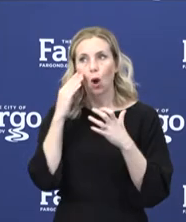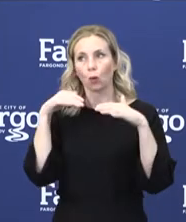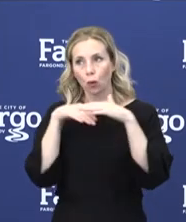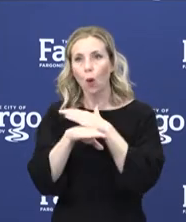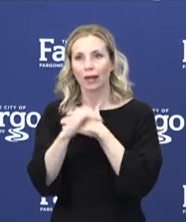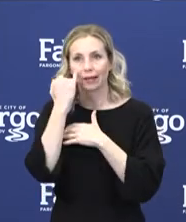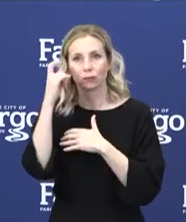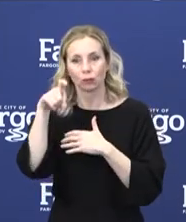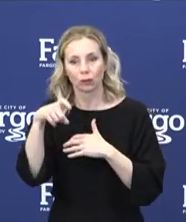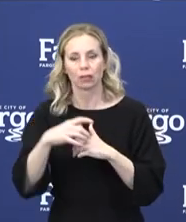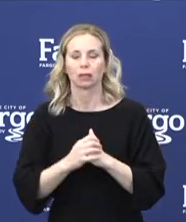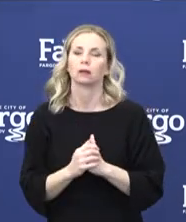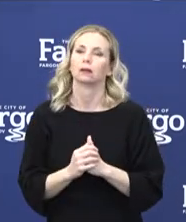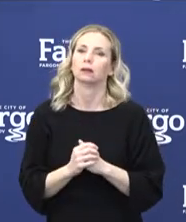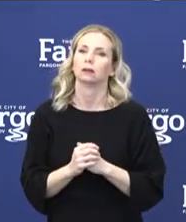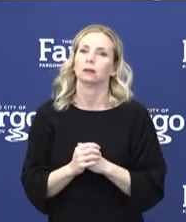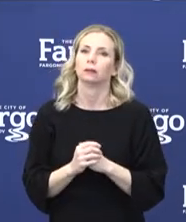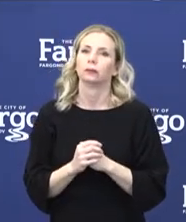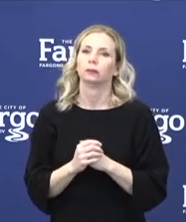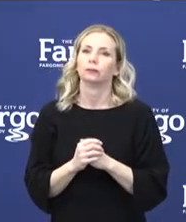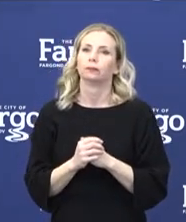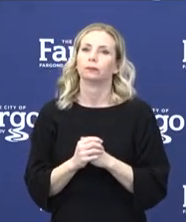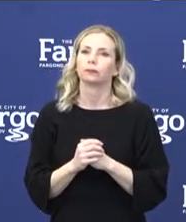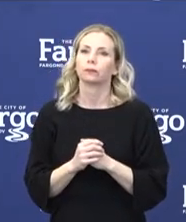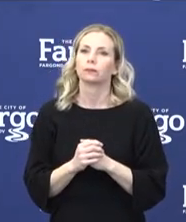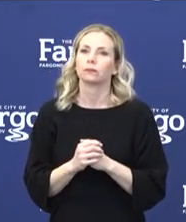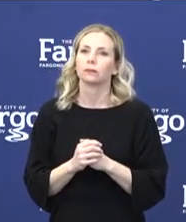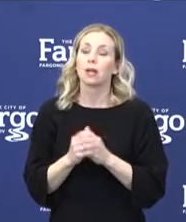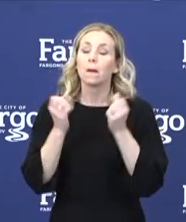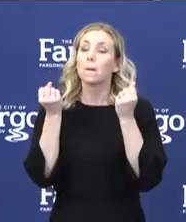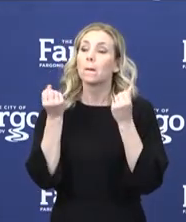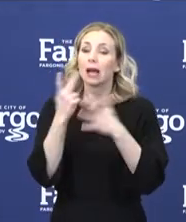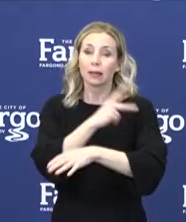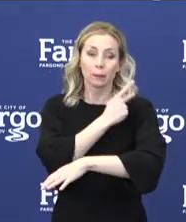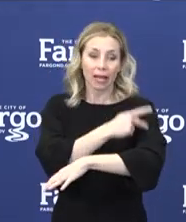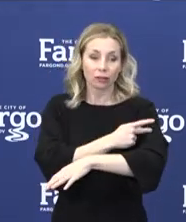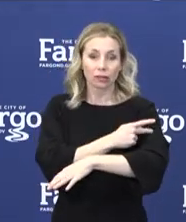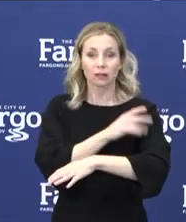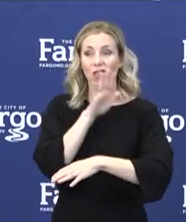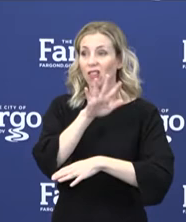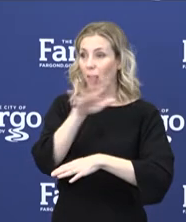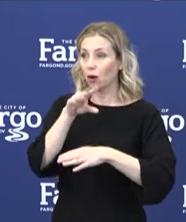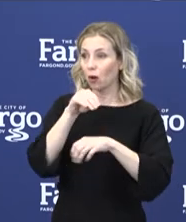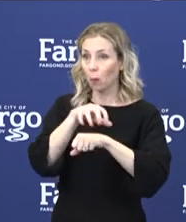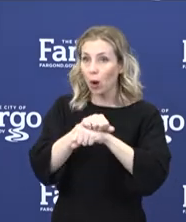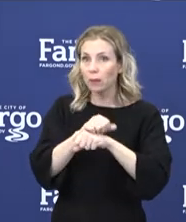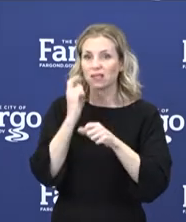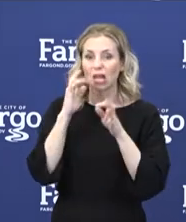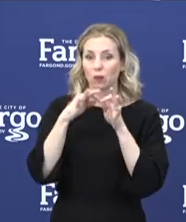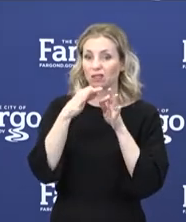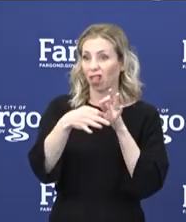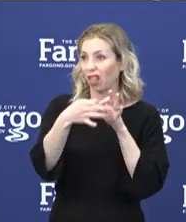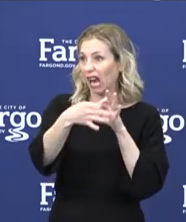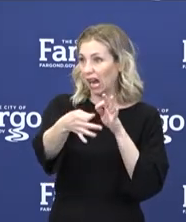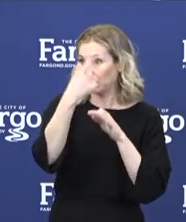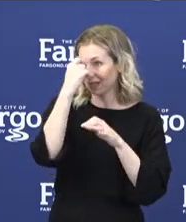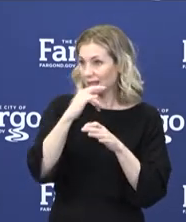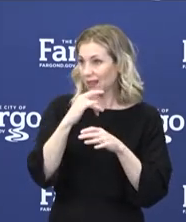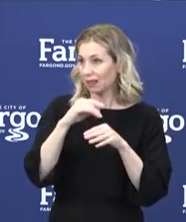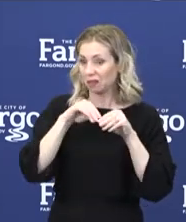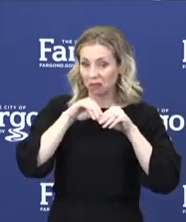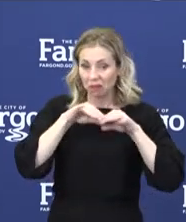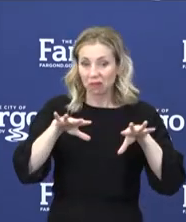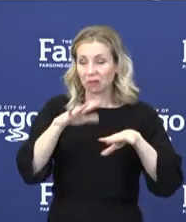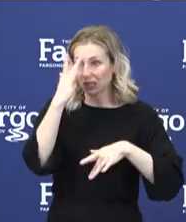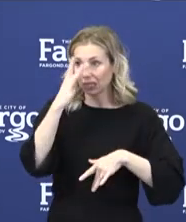can see the slide. you. Thank you. So many patients have delayed appointments and procedures due to the pandemic. And now that